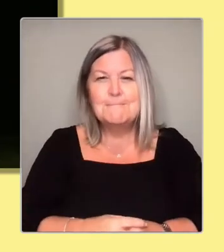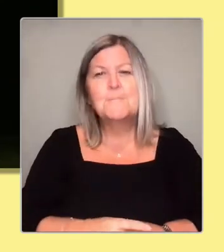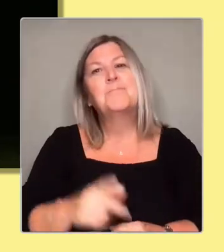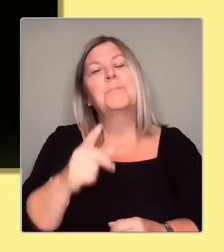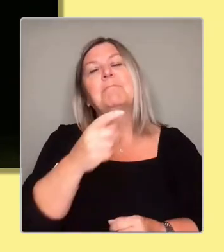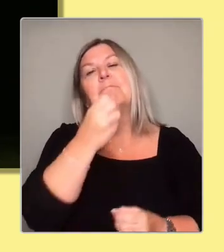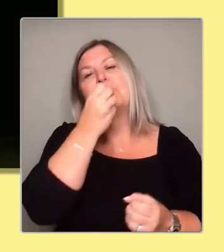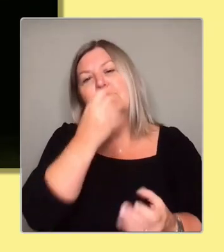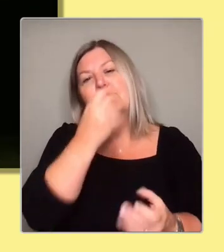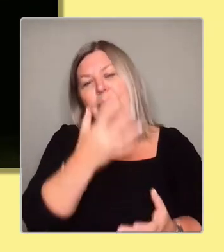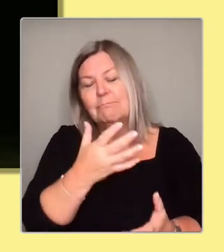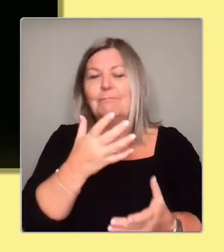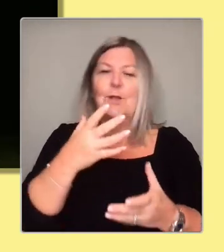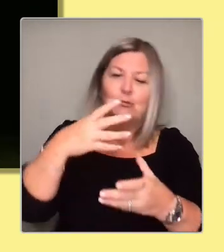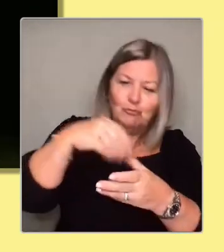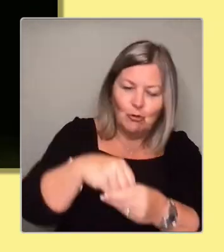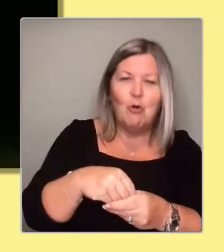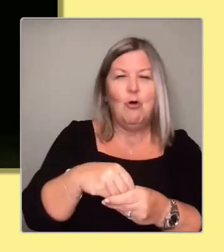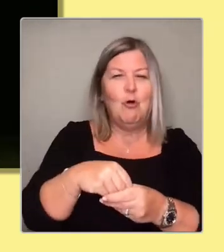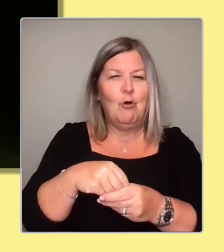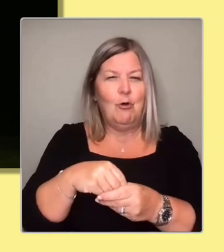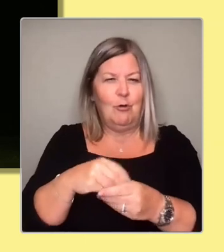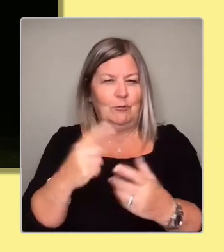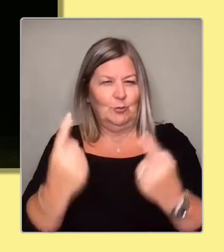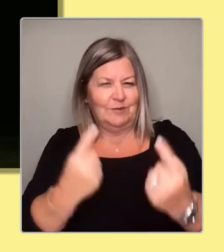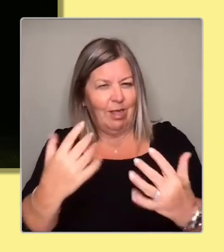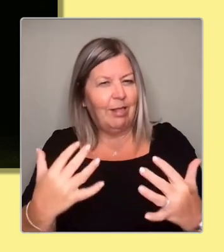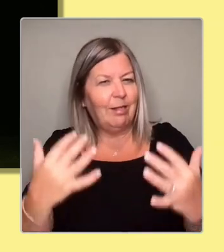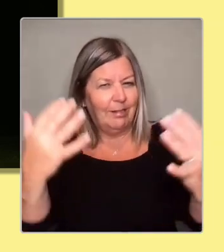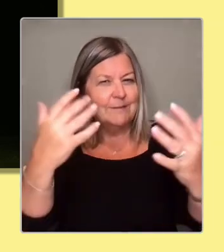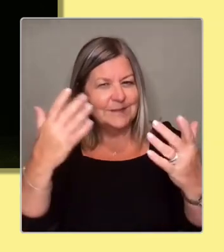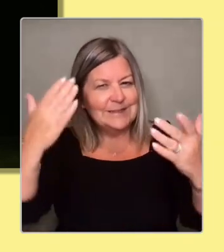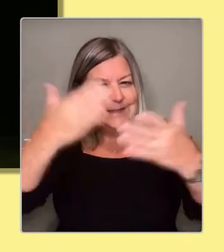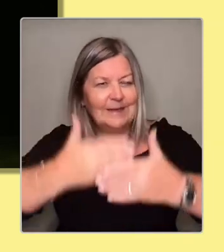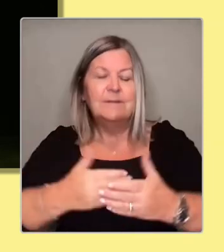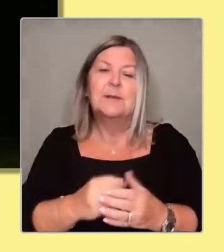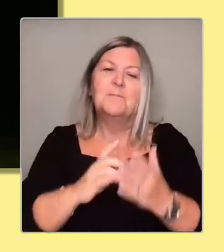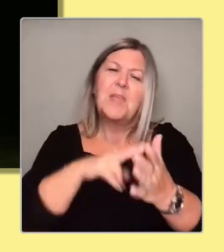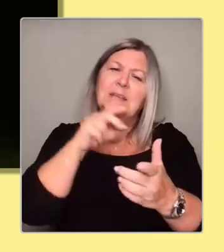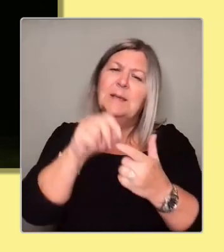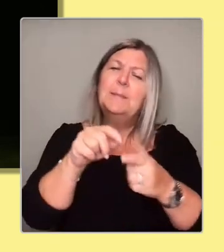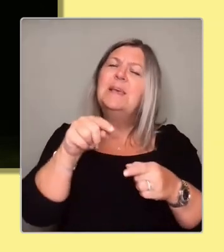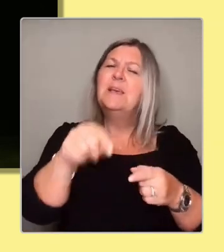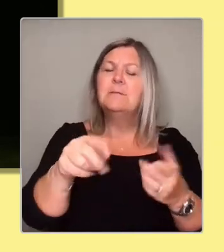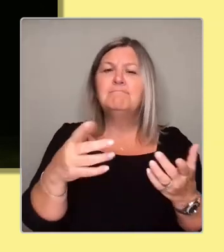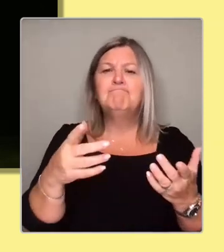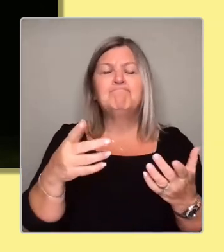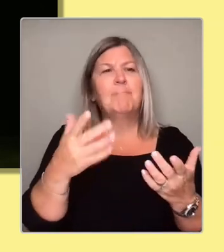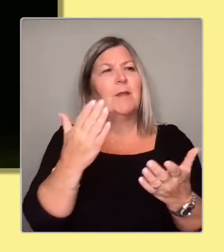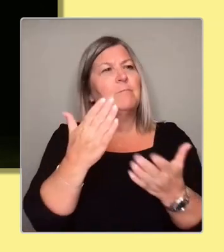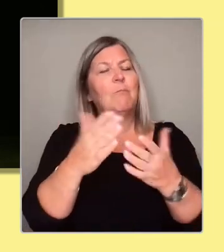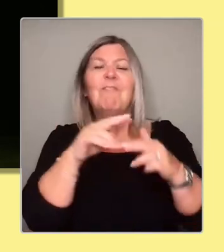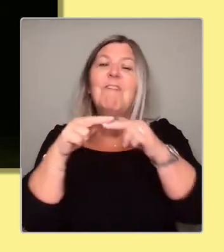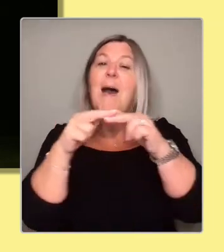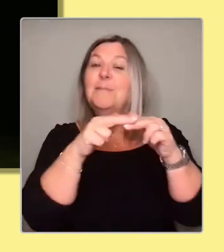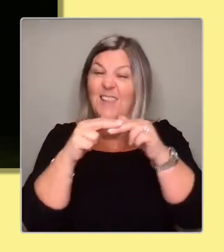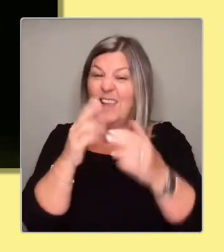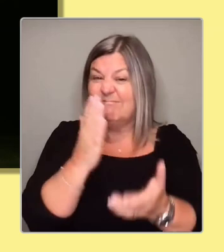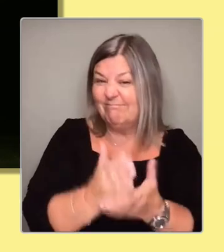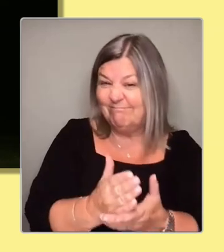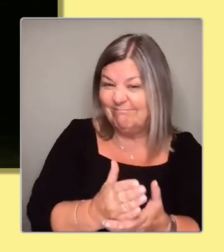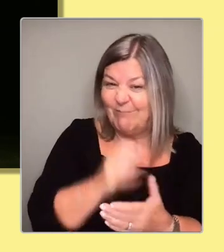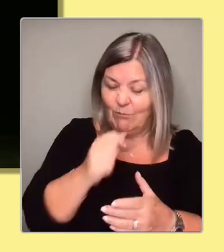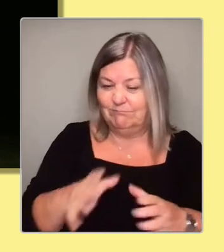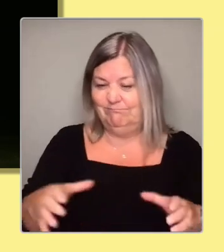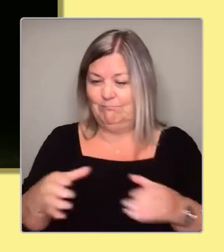And the SMP is a party which is more like a family than a party. I, as some of you